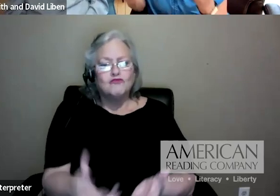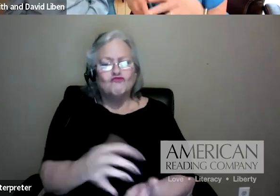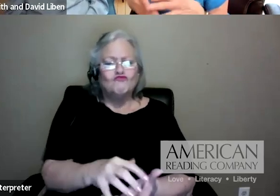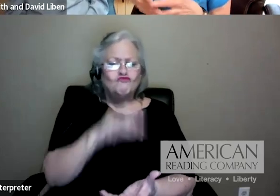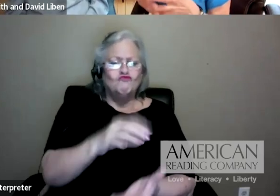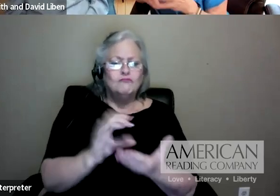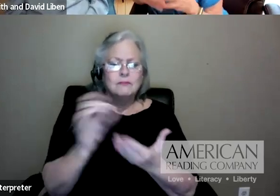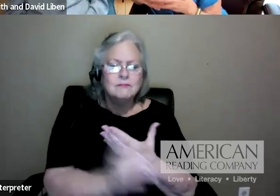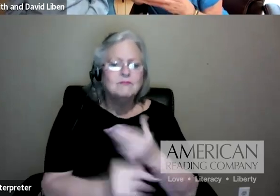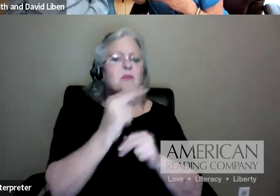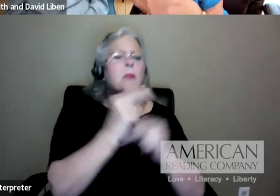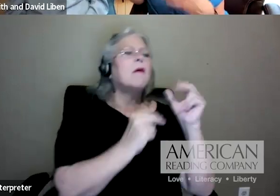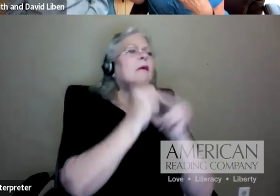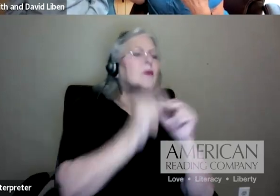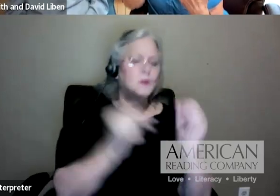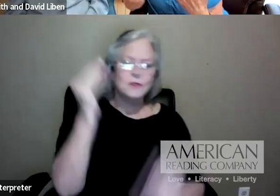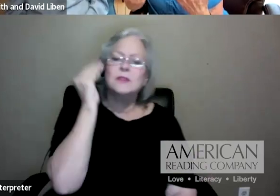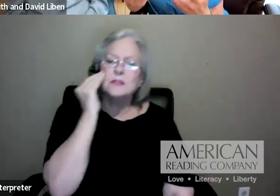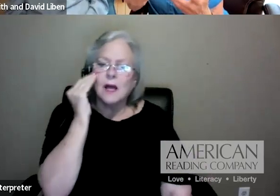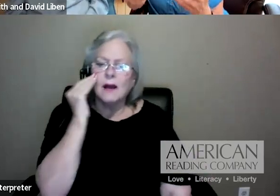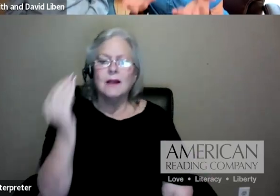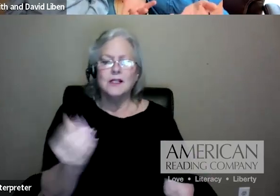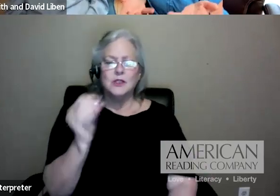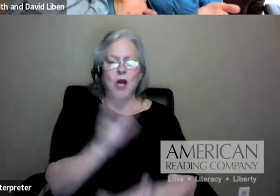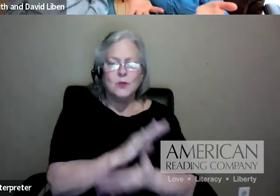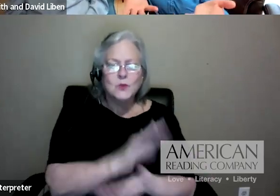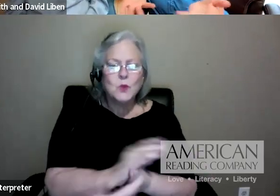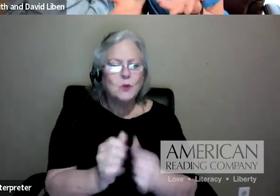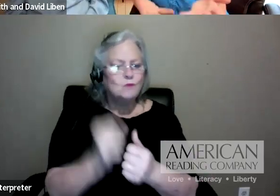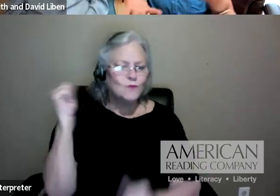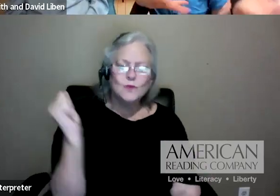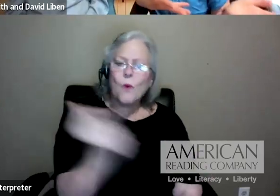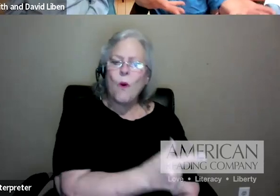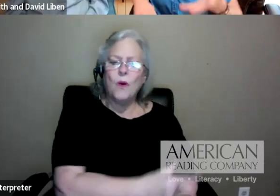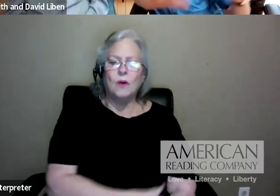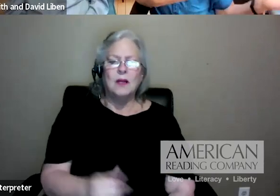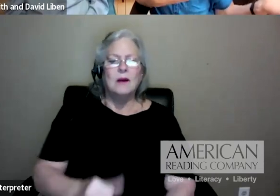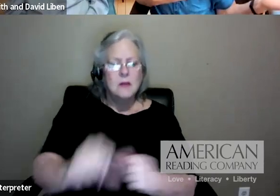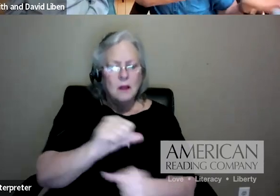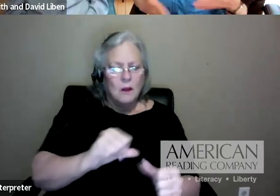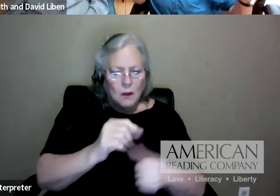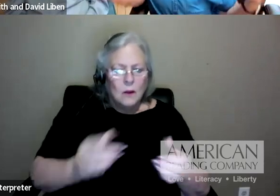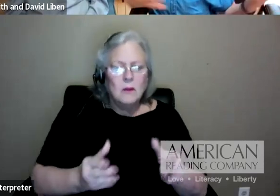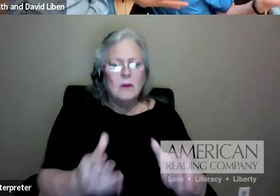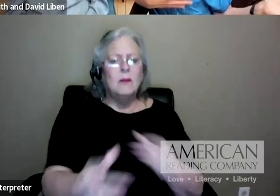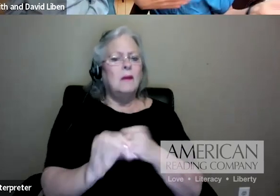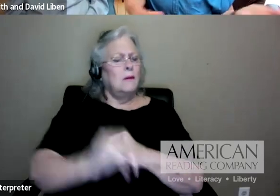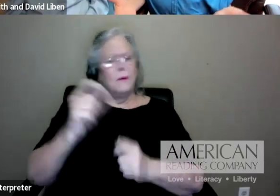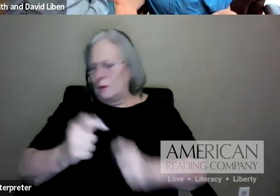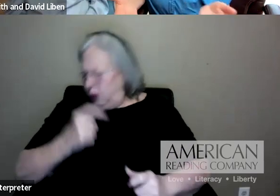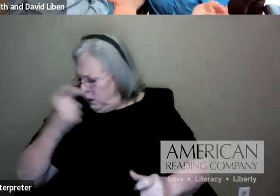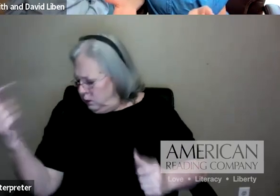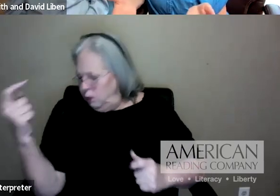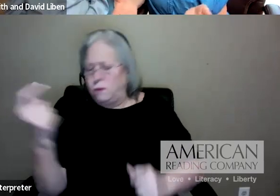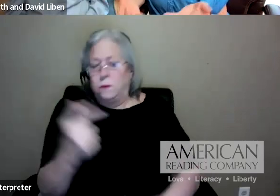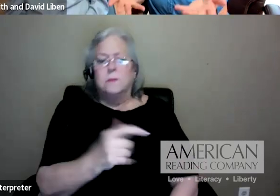social way. And that is a huge equity move, because it is no longer counting on the randomized experiences